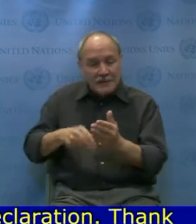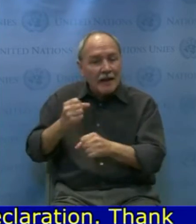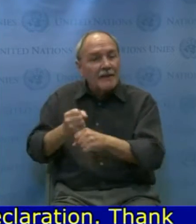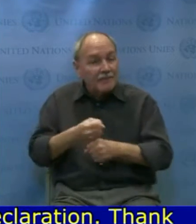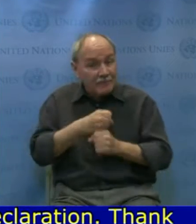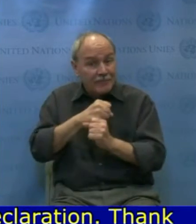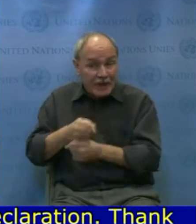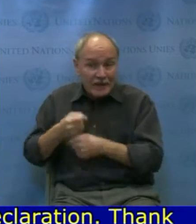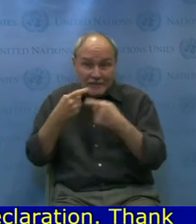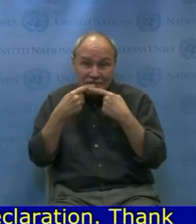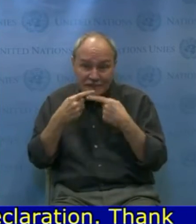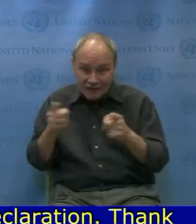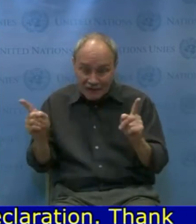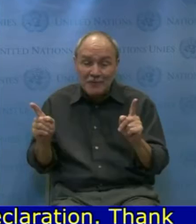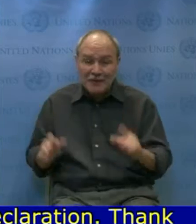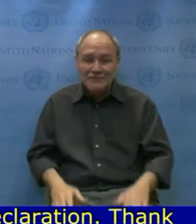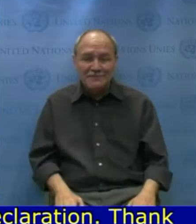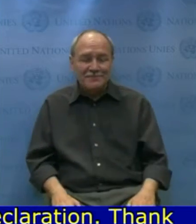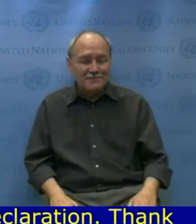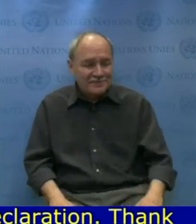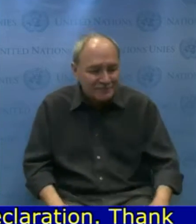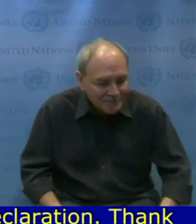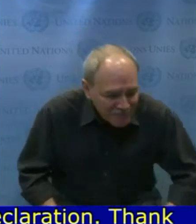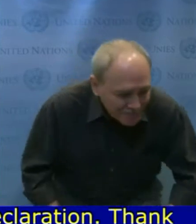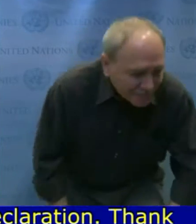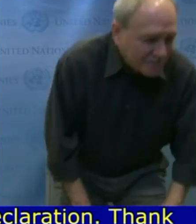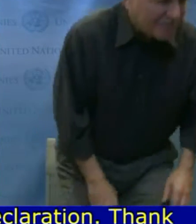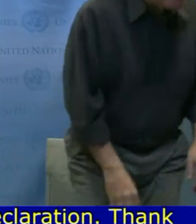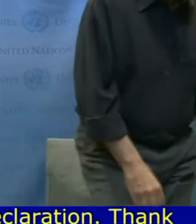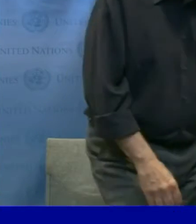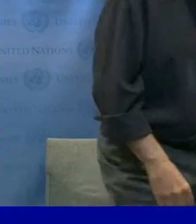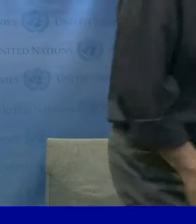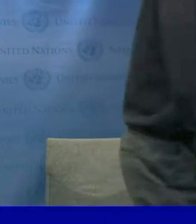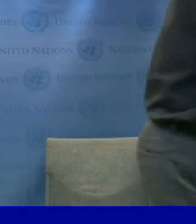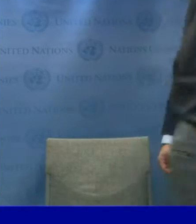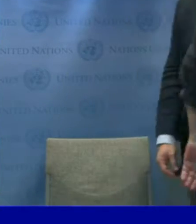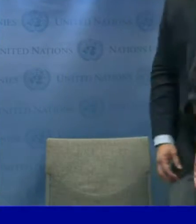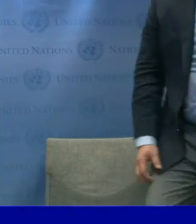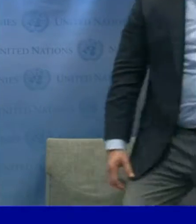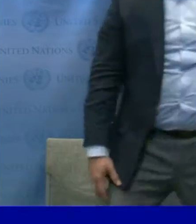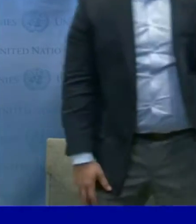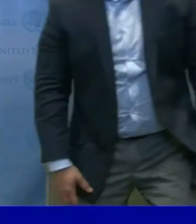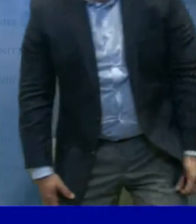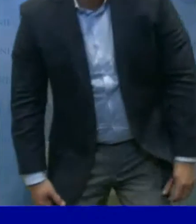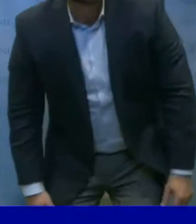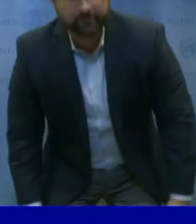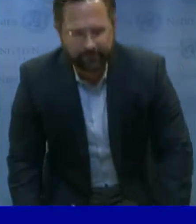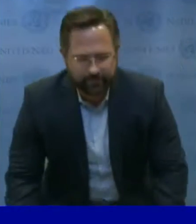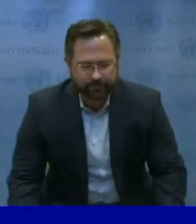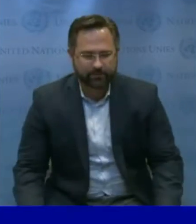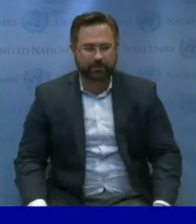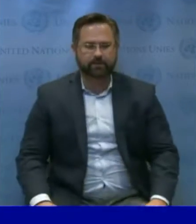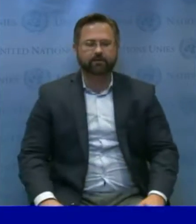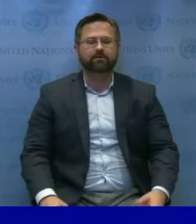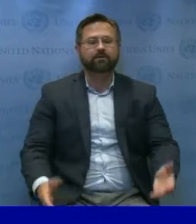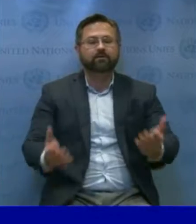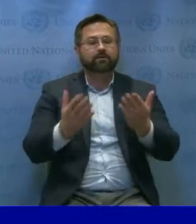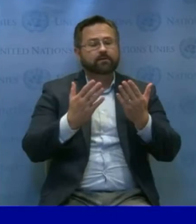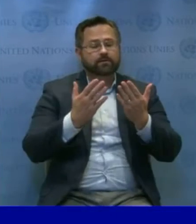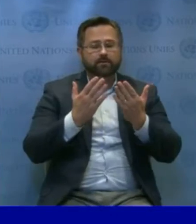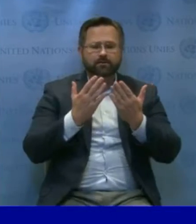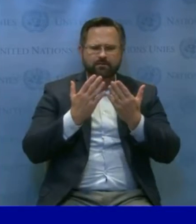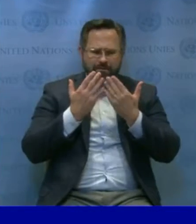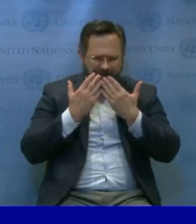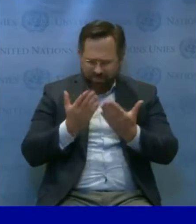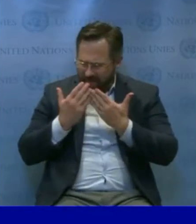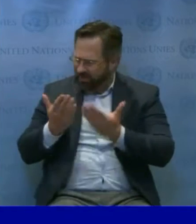want to thank the honorable panelists, because, allow me, you know, I am a person who